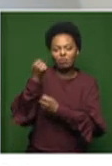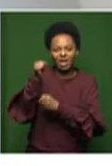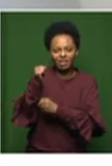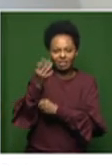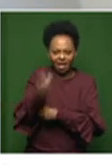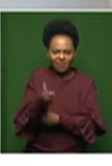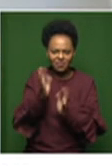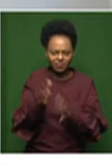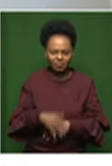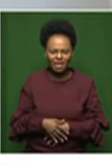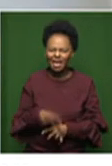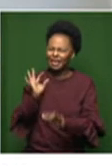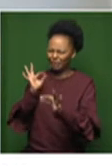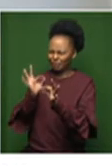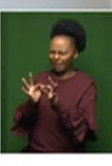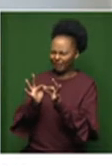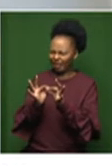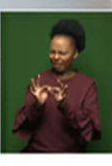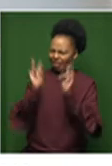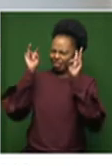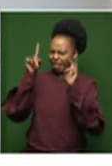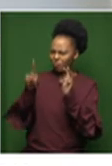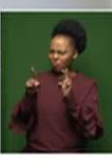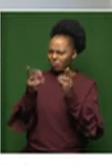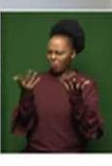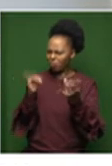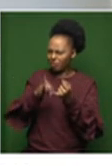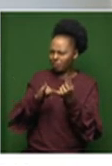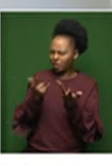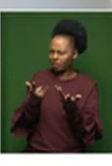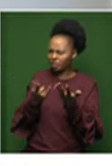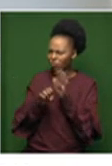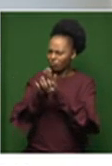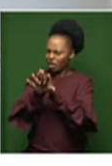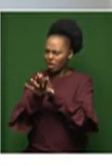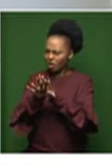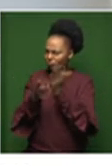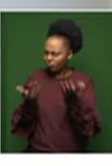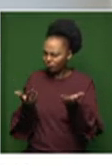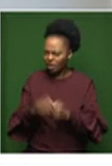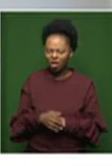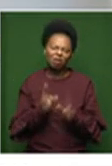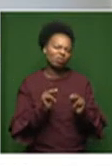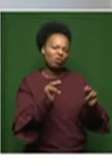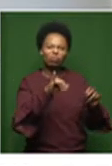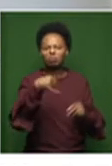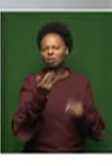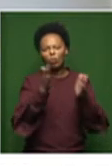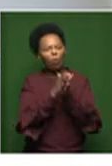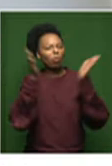So is there any specific theme or subject that is carried in this exhibition? No, it was an open